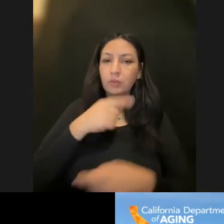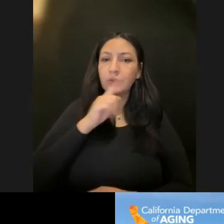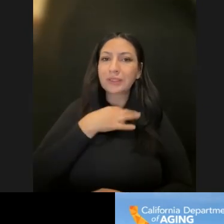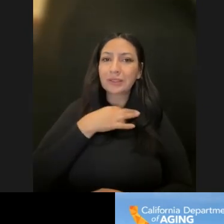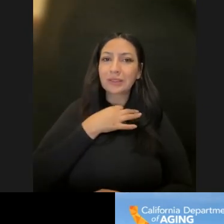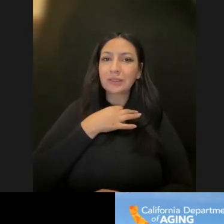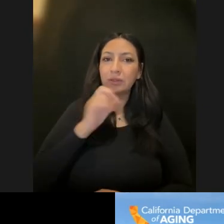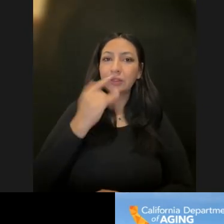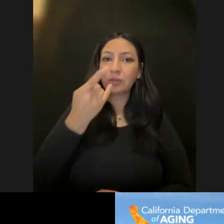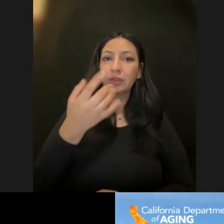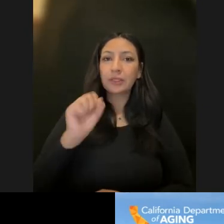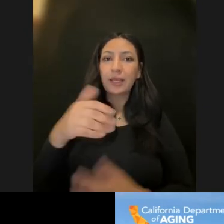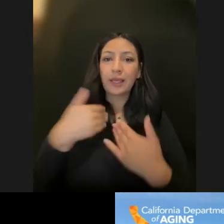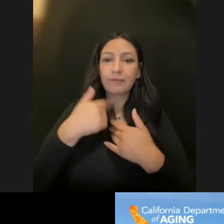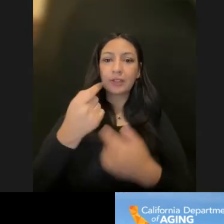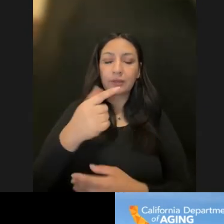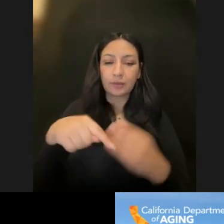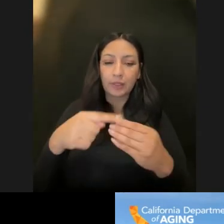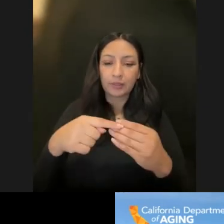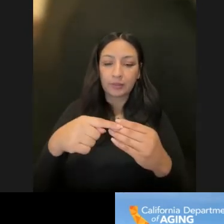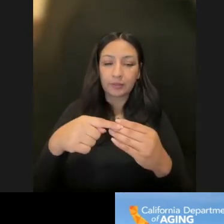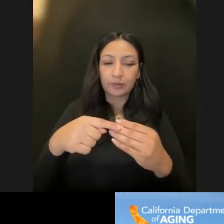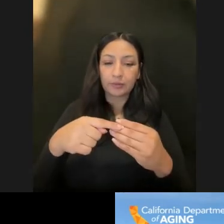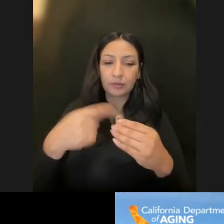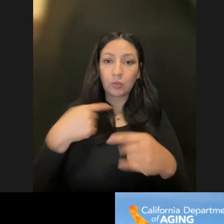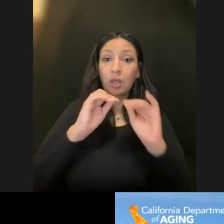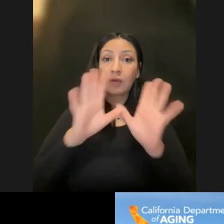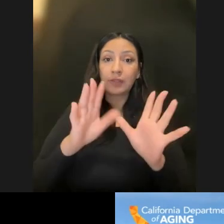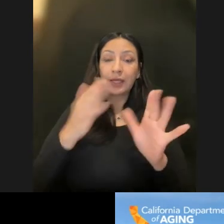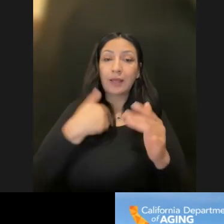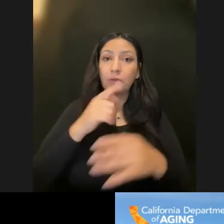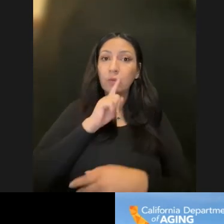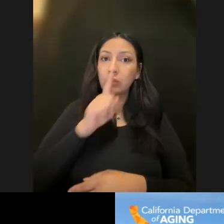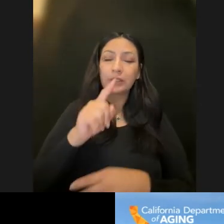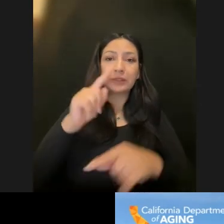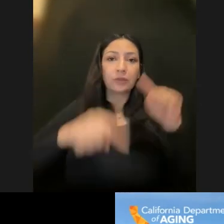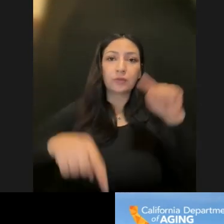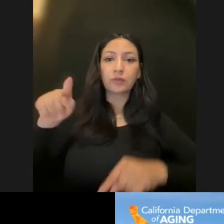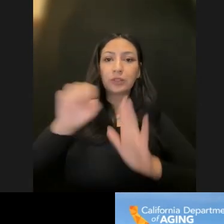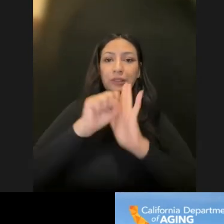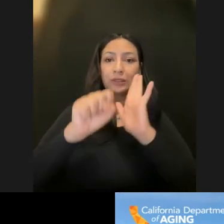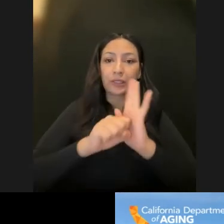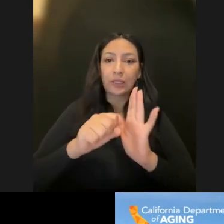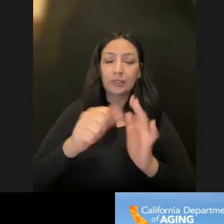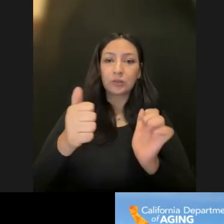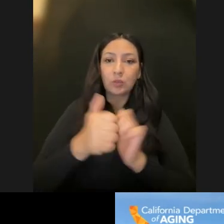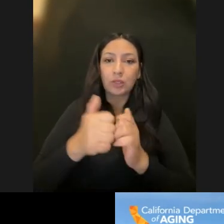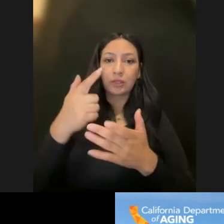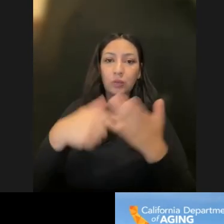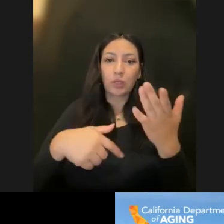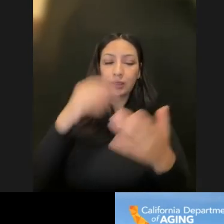Sarah, if you could talk a little bit about, you know, we obviously have an extremely diverse state and what the